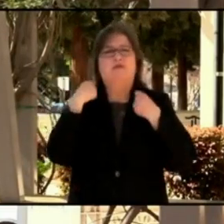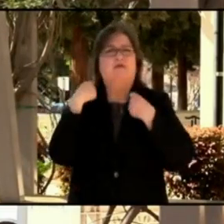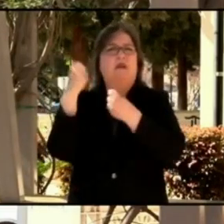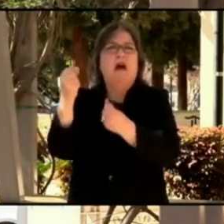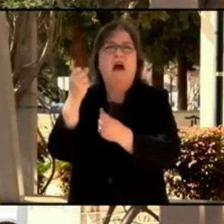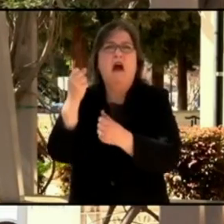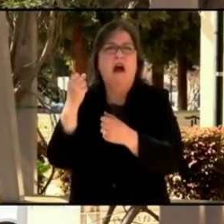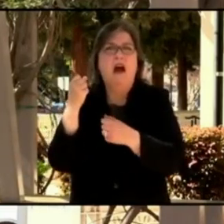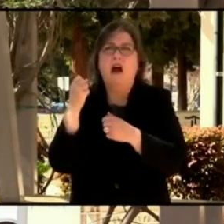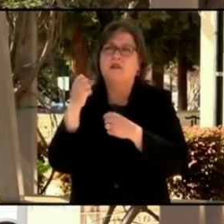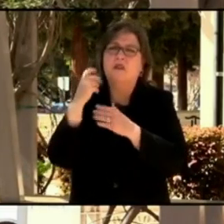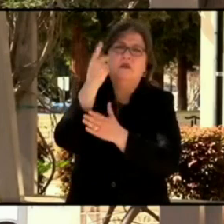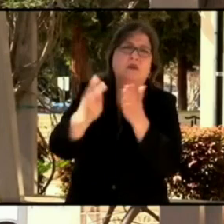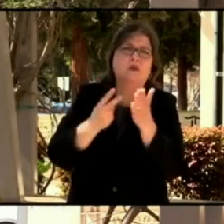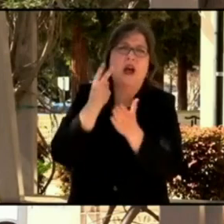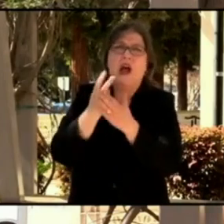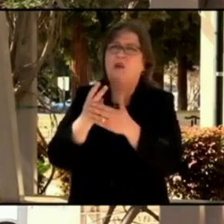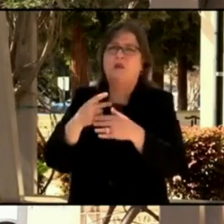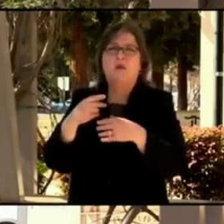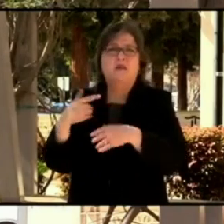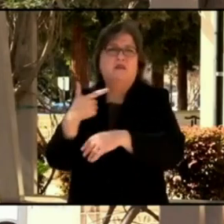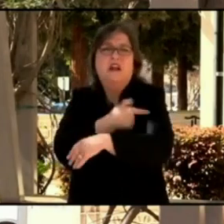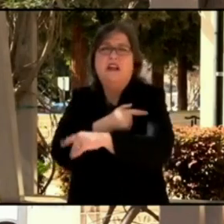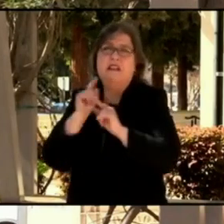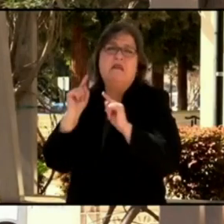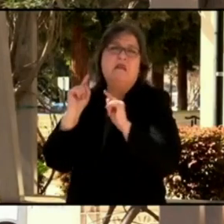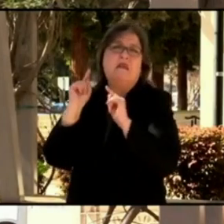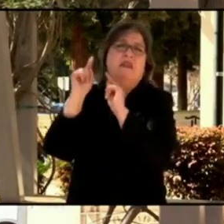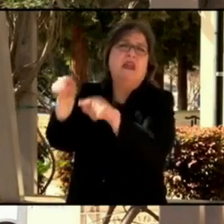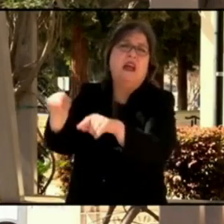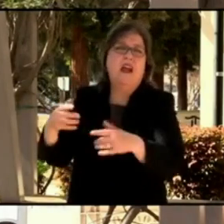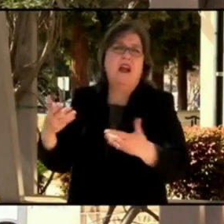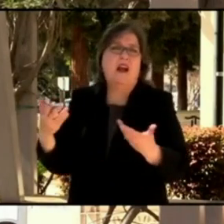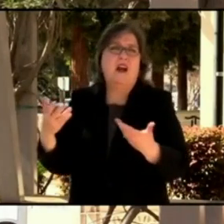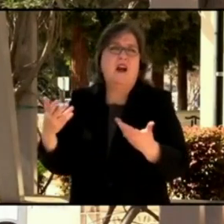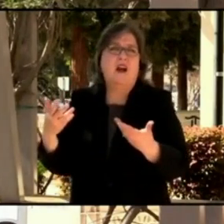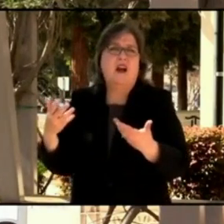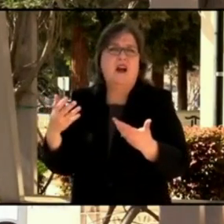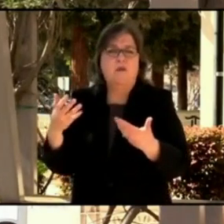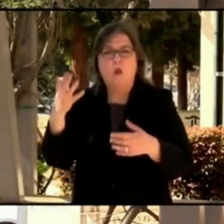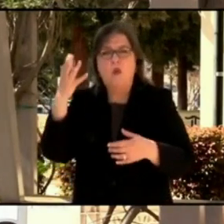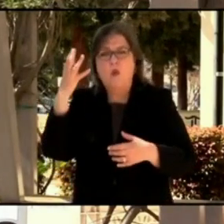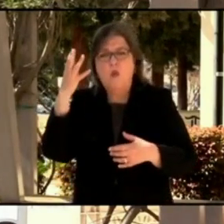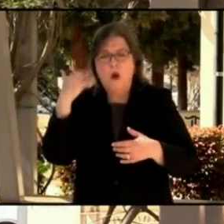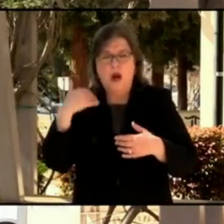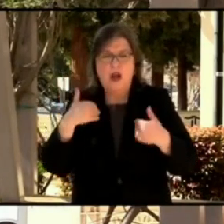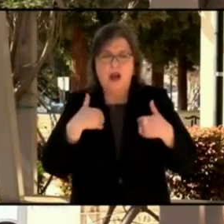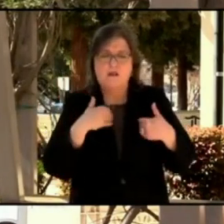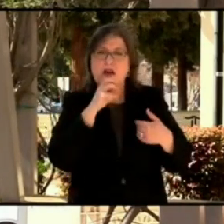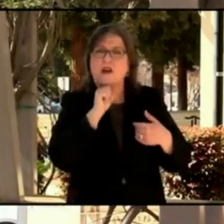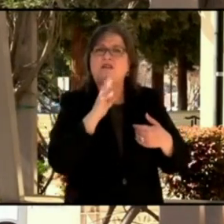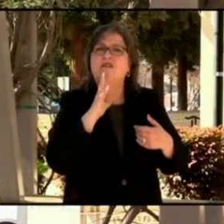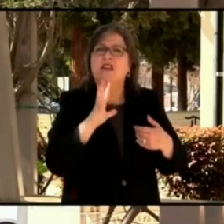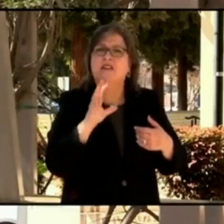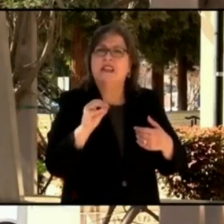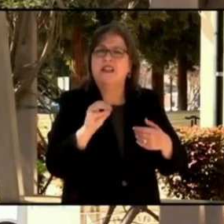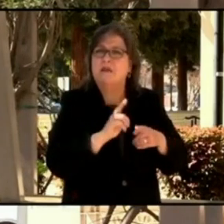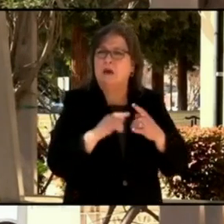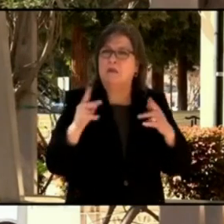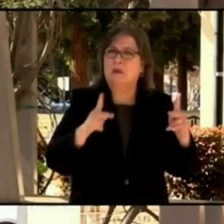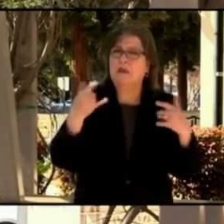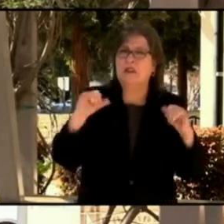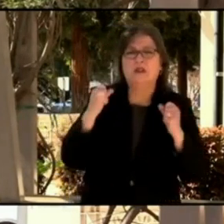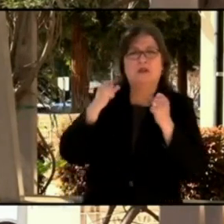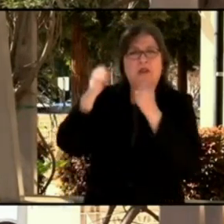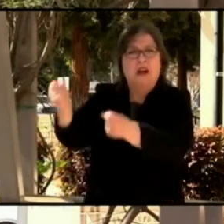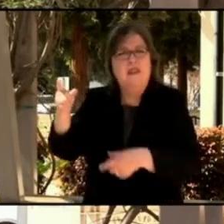Right. So the question is, why are we opening up even more when we can't meet the needs? Yes. It's a good question. And we're taking the lead, excuse me, in a direction from